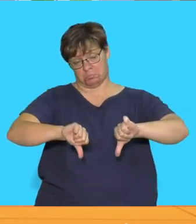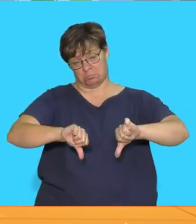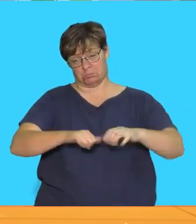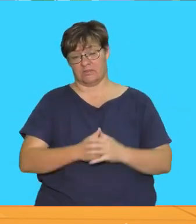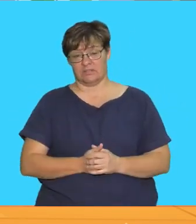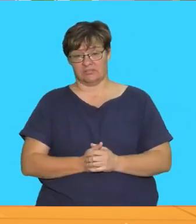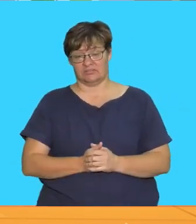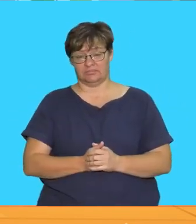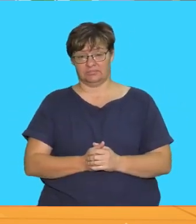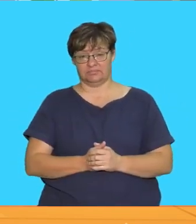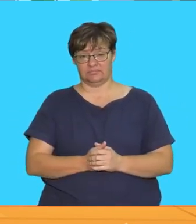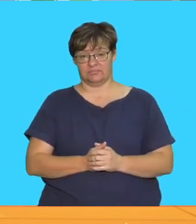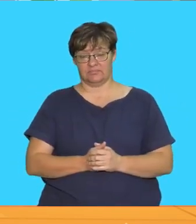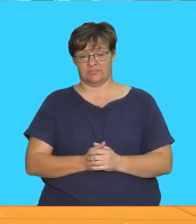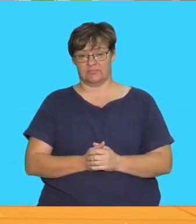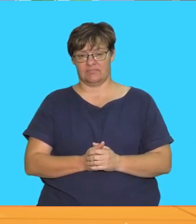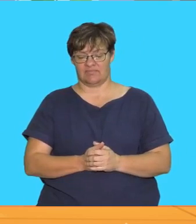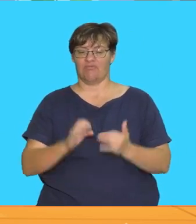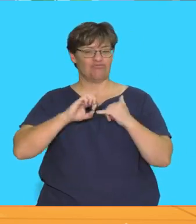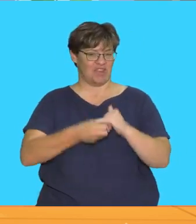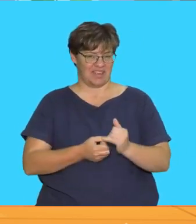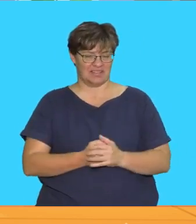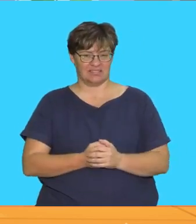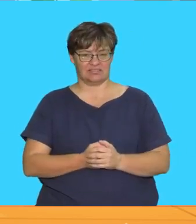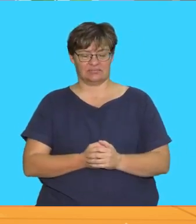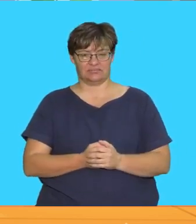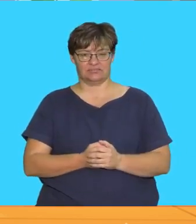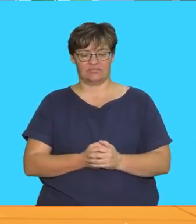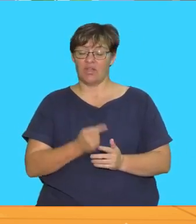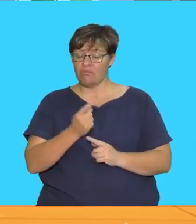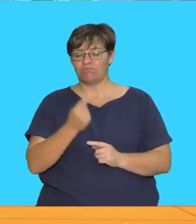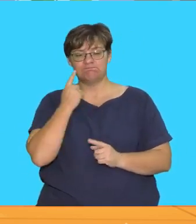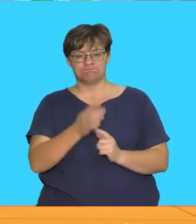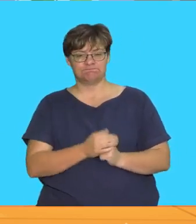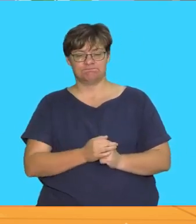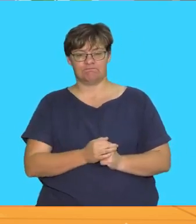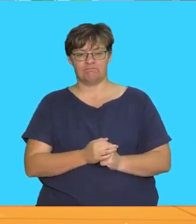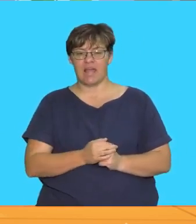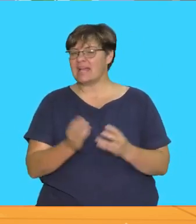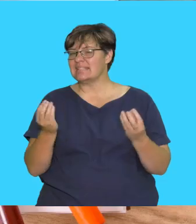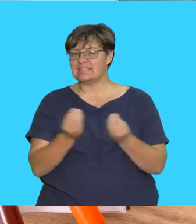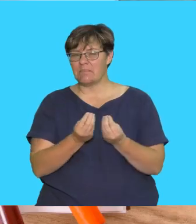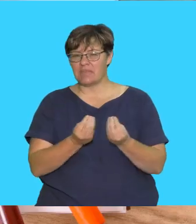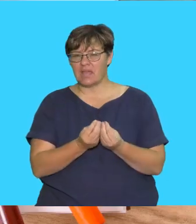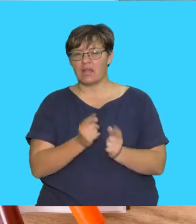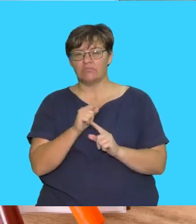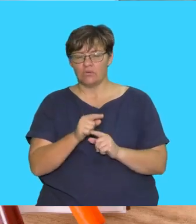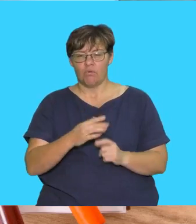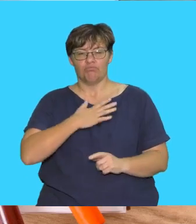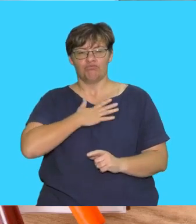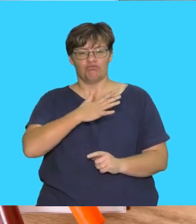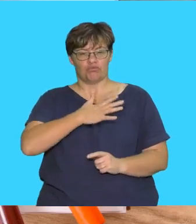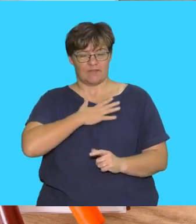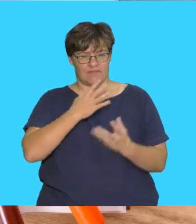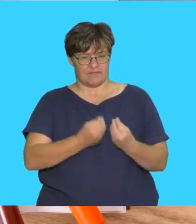you get a thumbs down let's try here is your clue something you use to